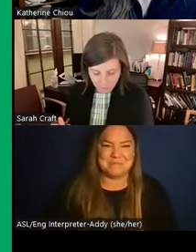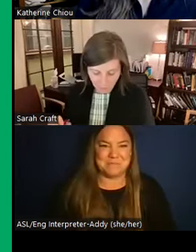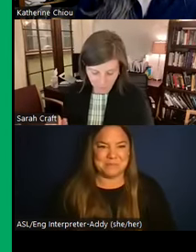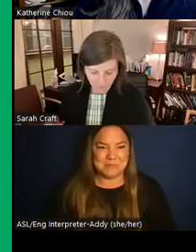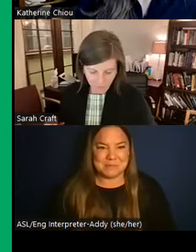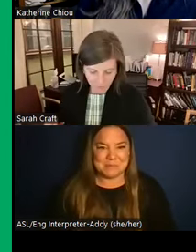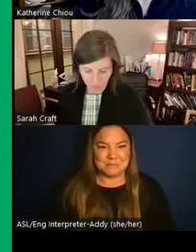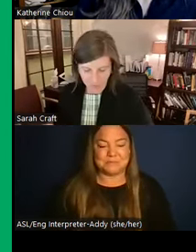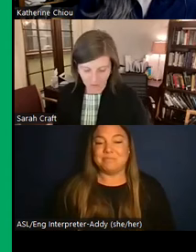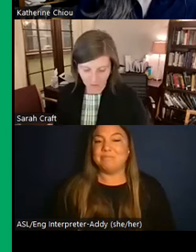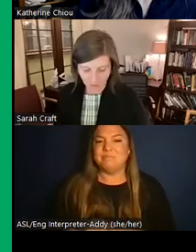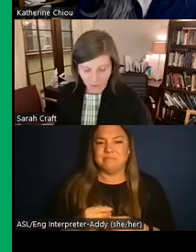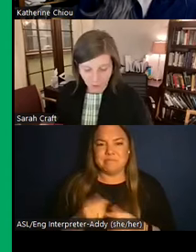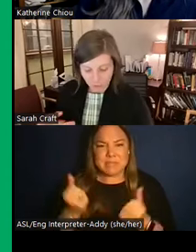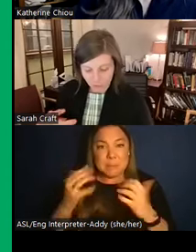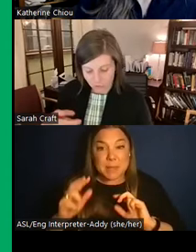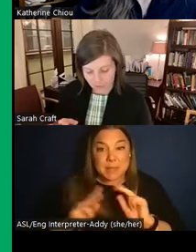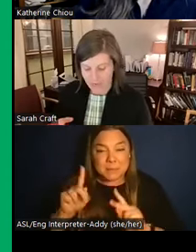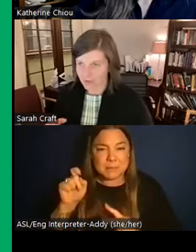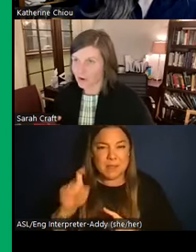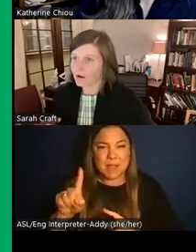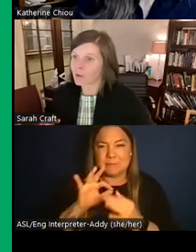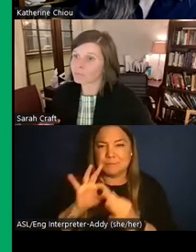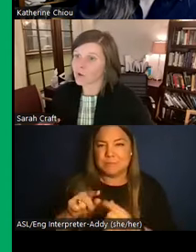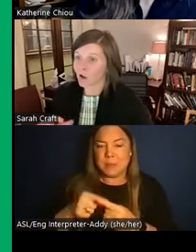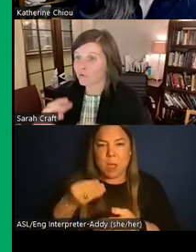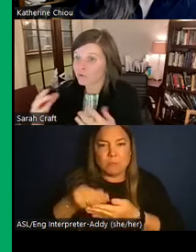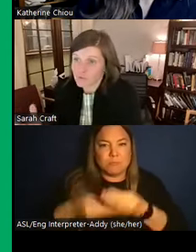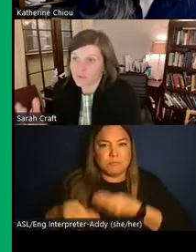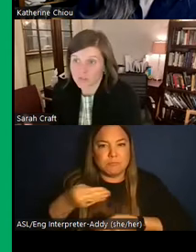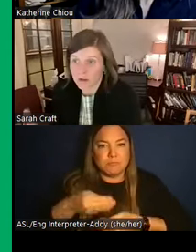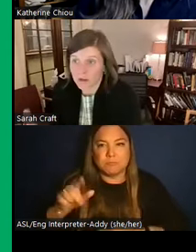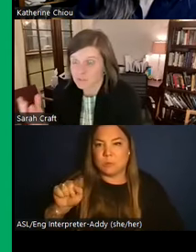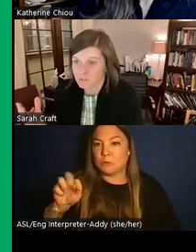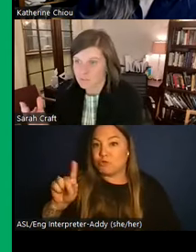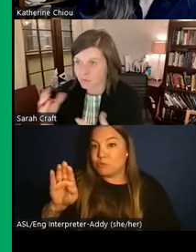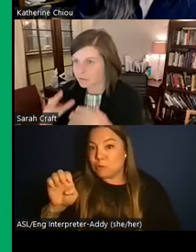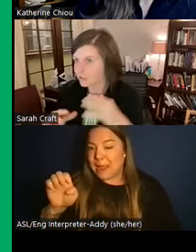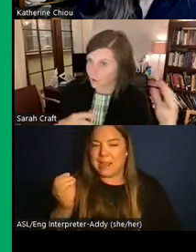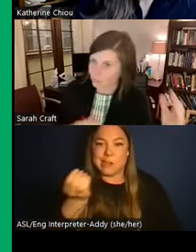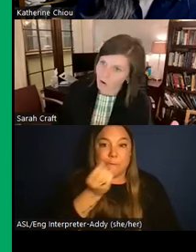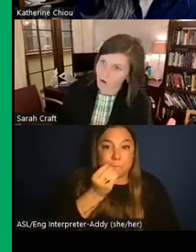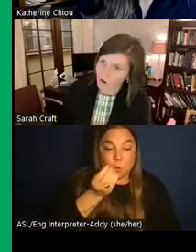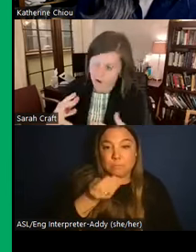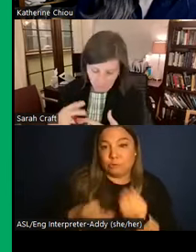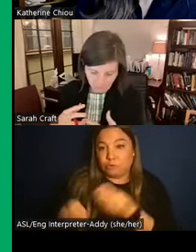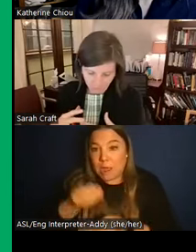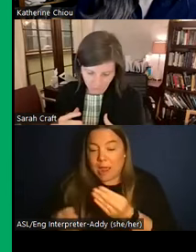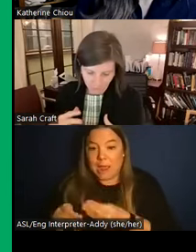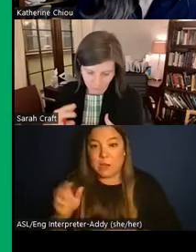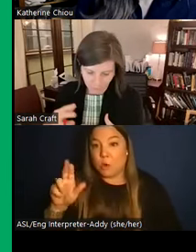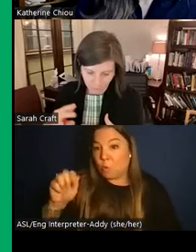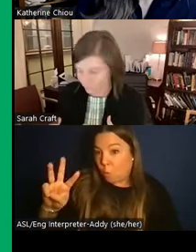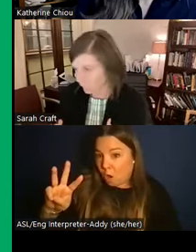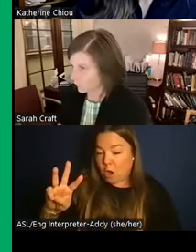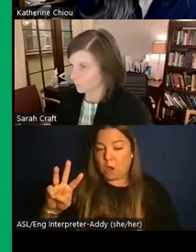of questions about trade of foodstuffs, specifically raw versus